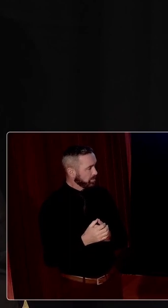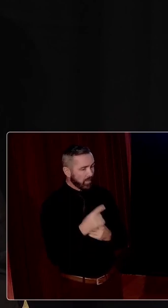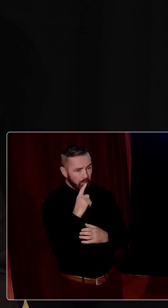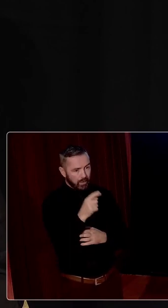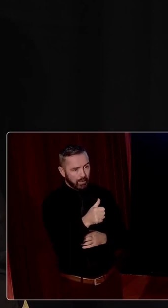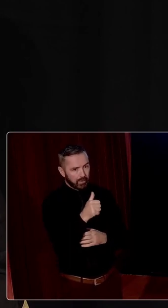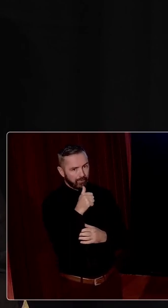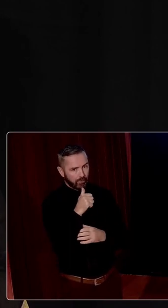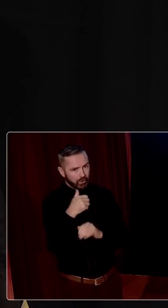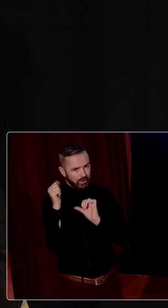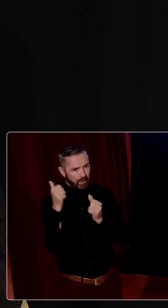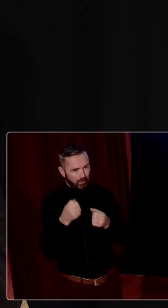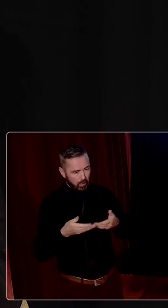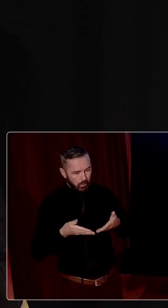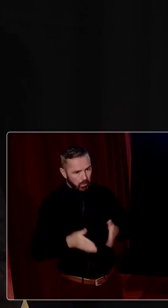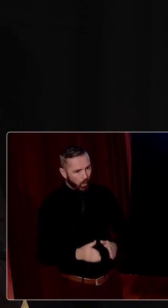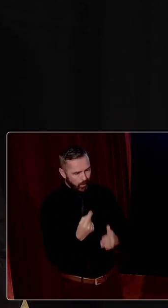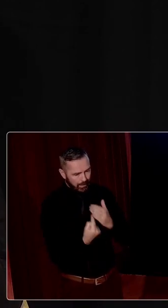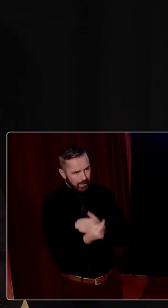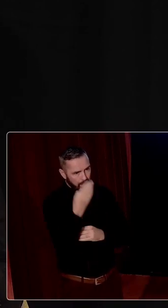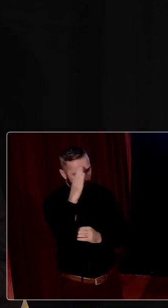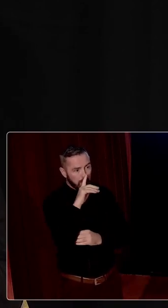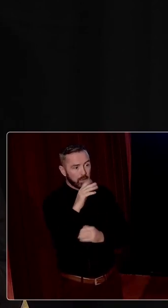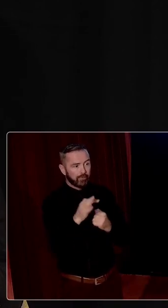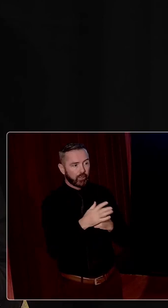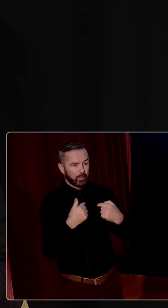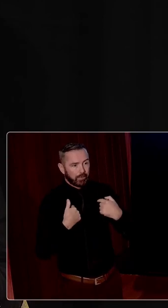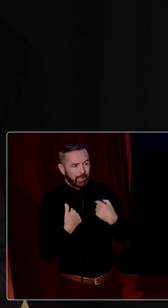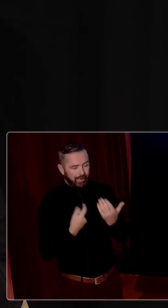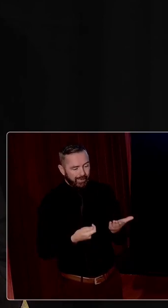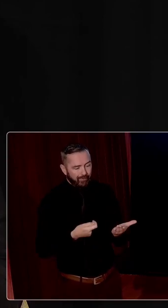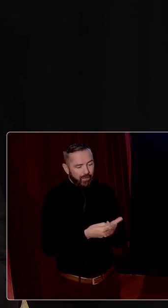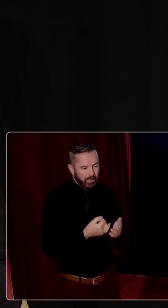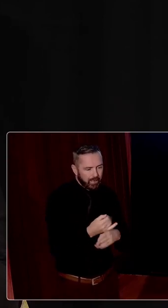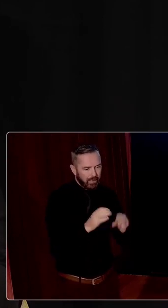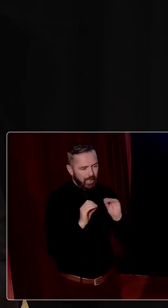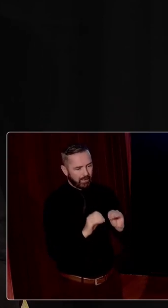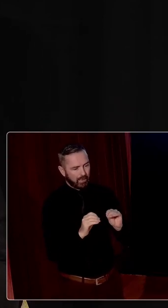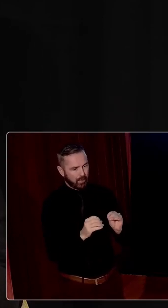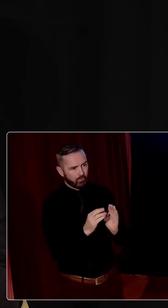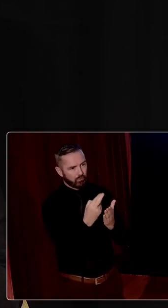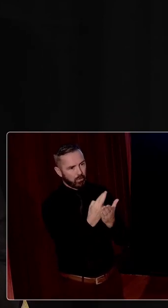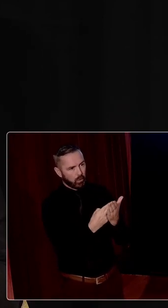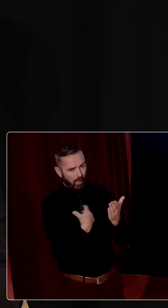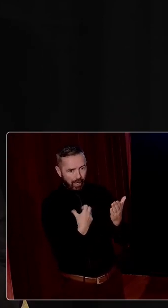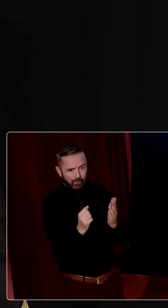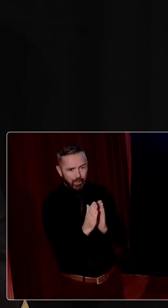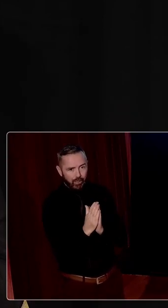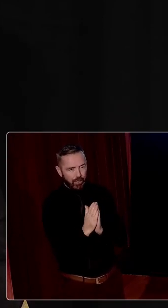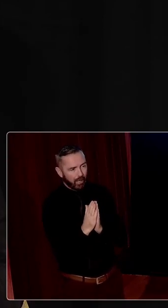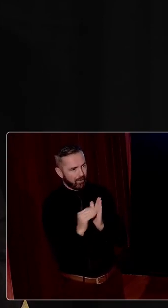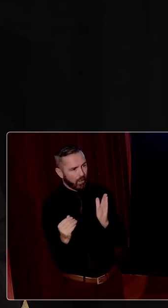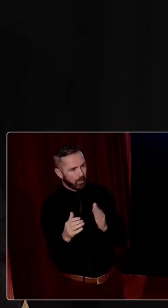first generation born in independent Ireland. But for me, the edge investment in education, I have a copy of the report at home on